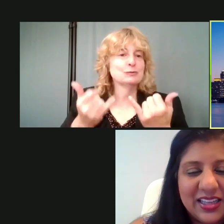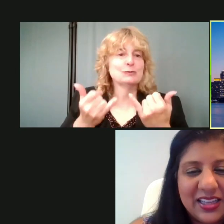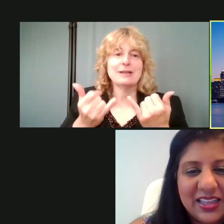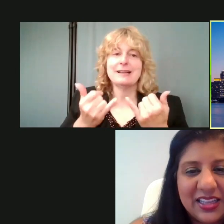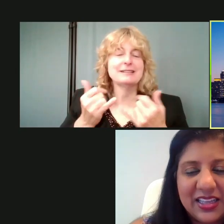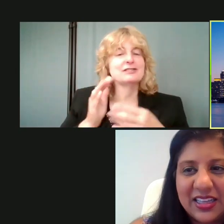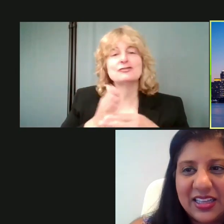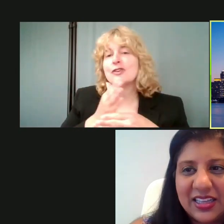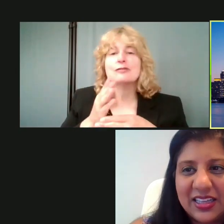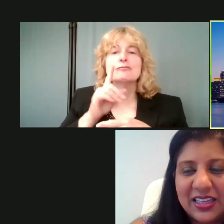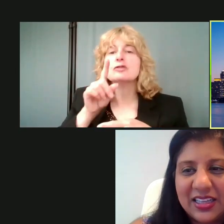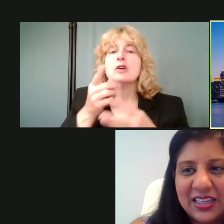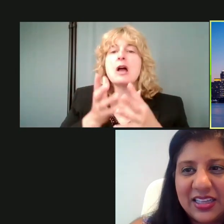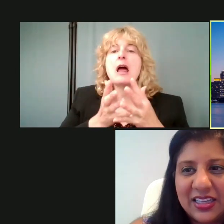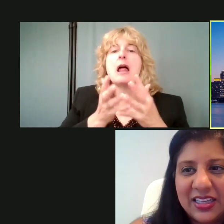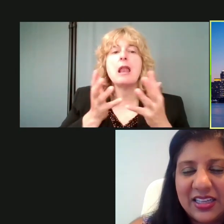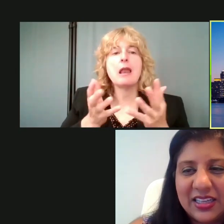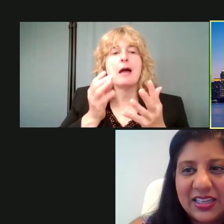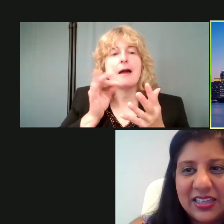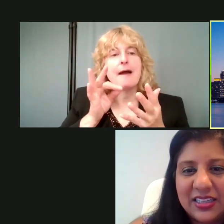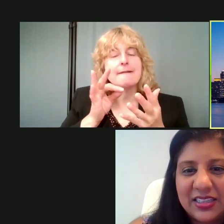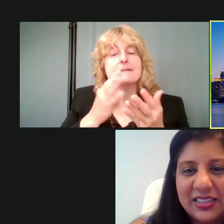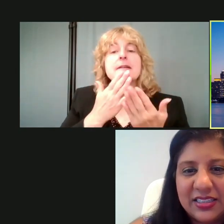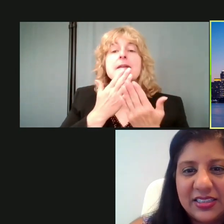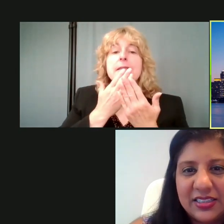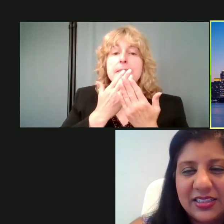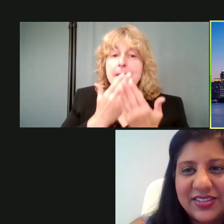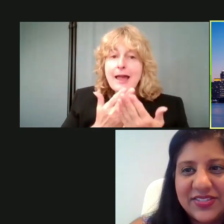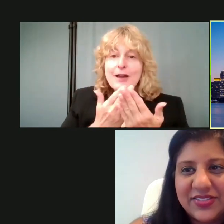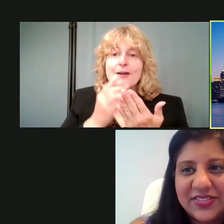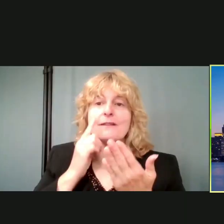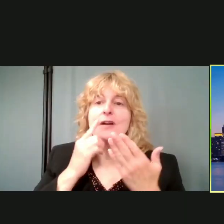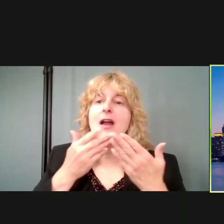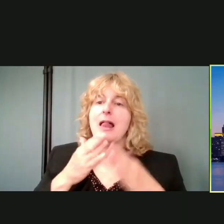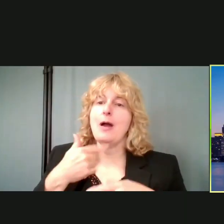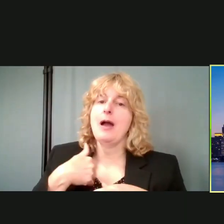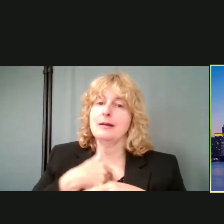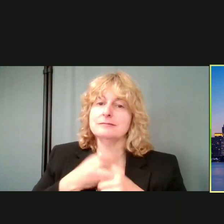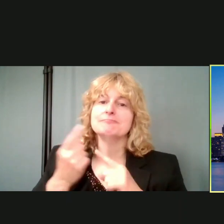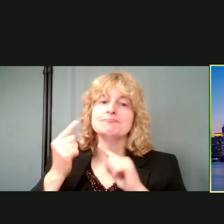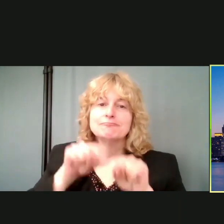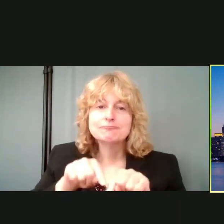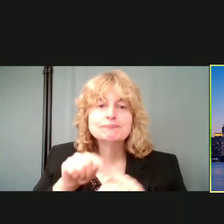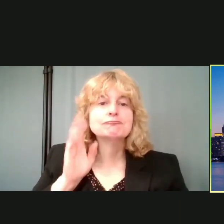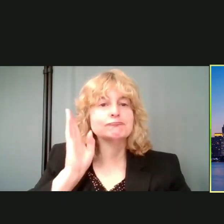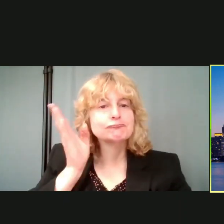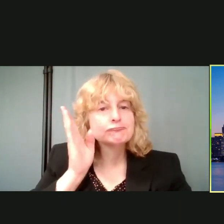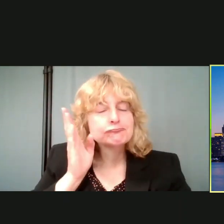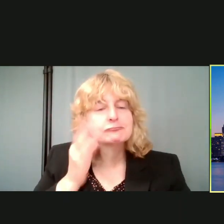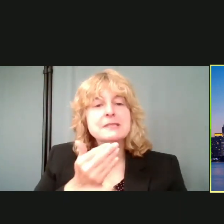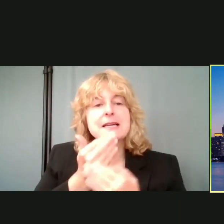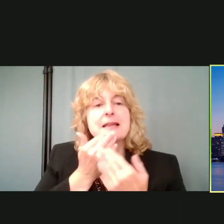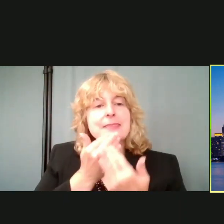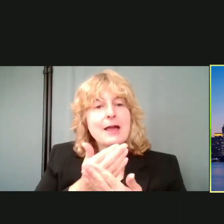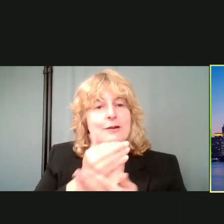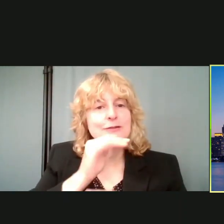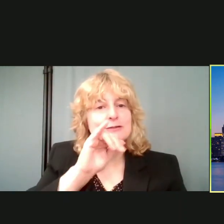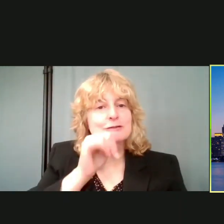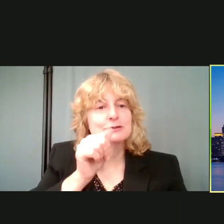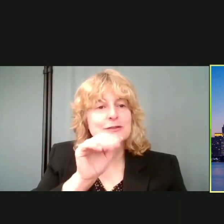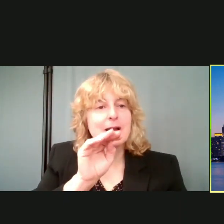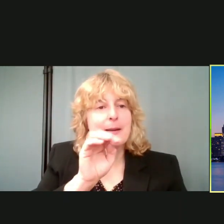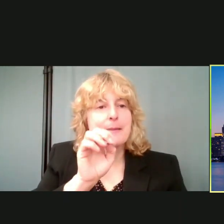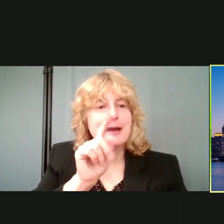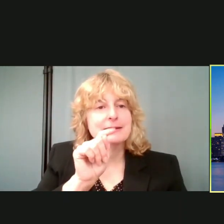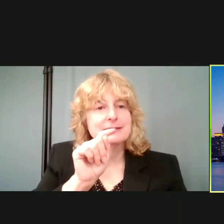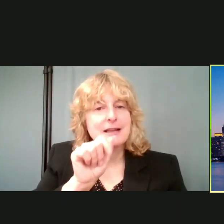Just a lot. Of course, thank you for allowing us to be here. Thank you, Jametta. Thank you. It's always a